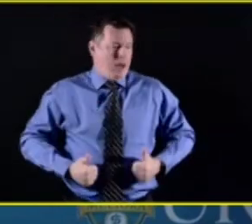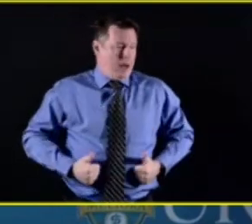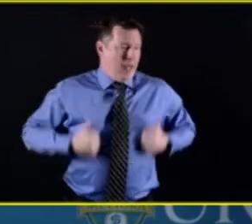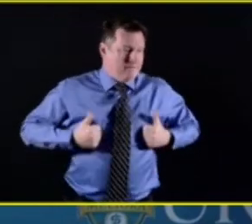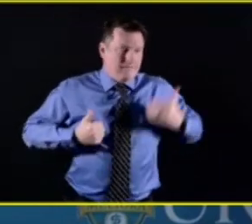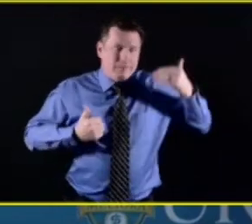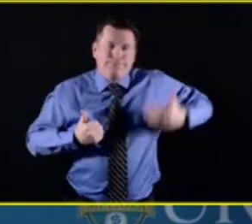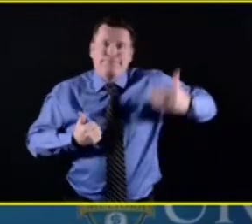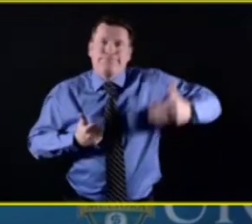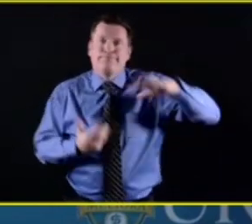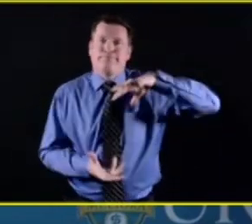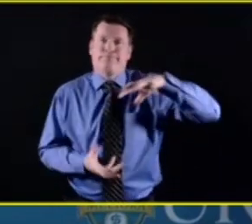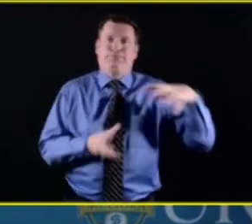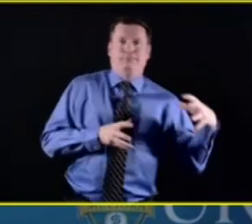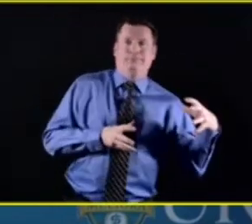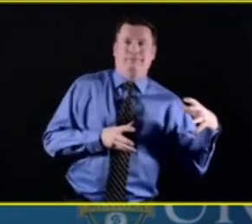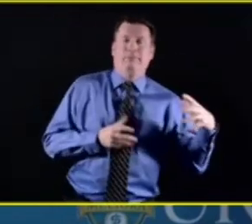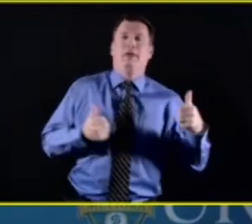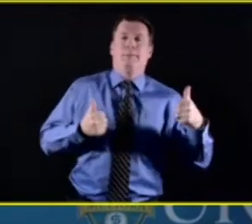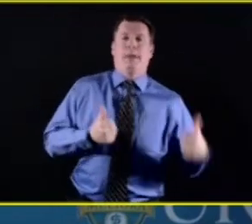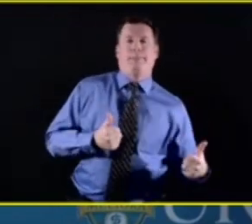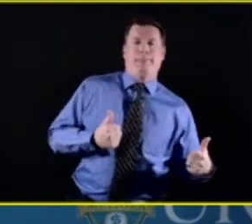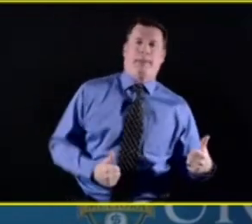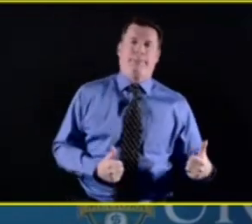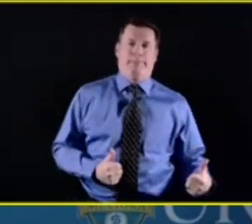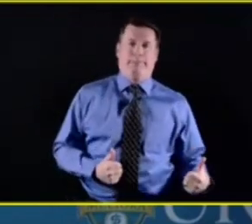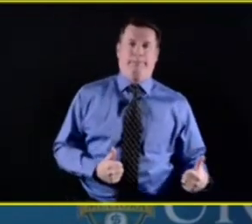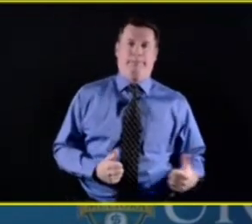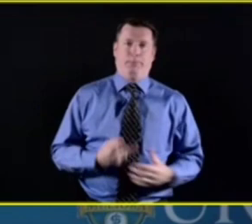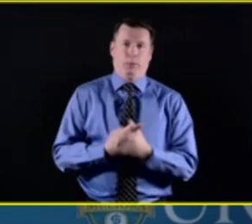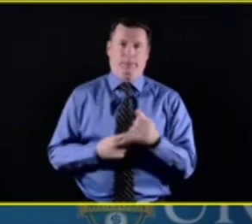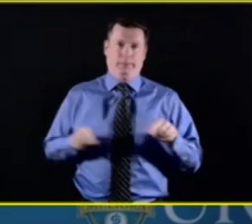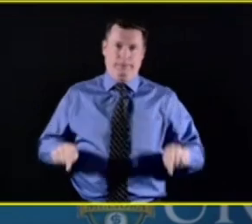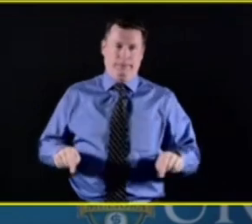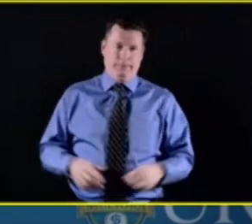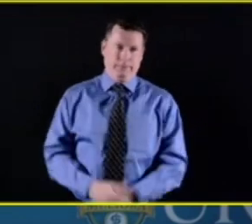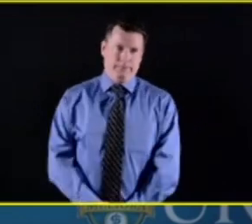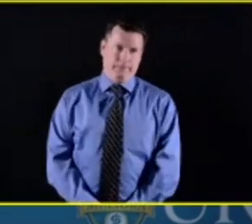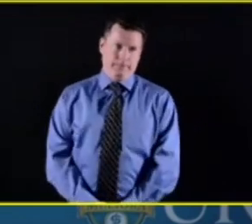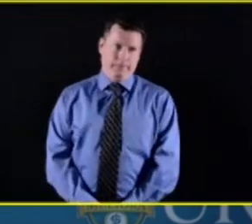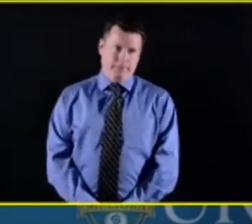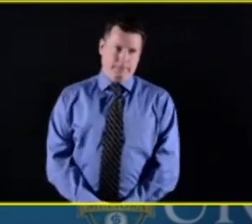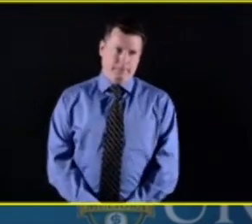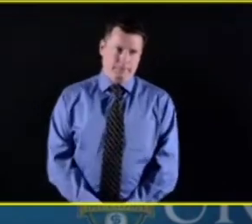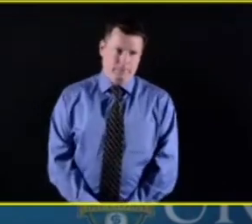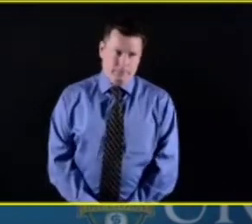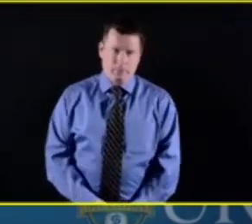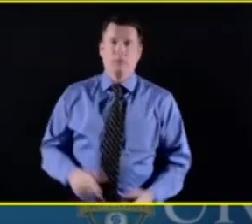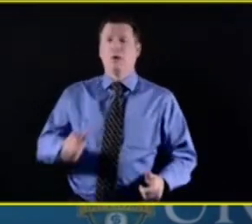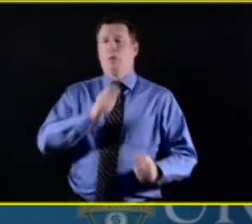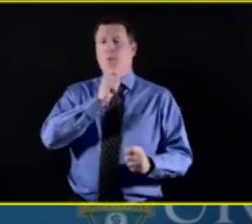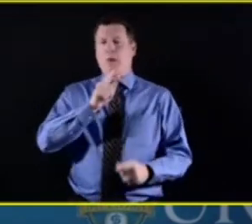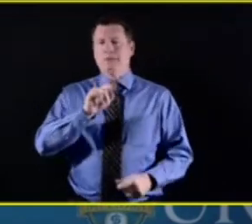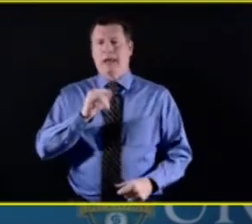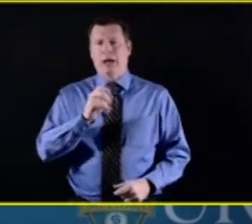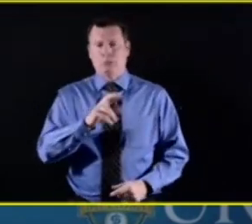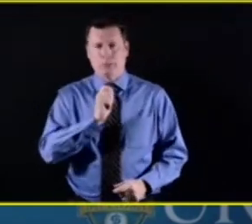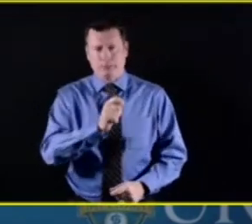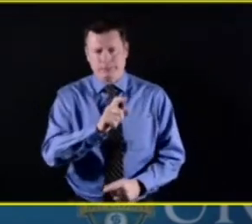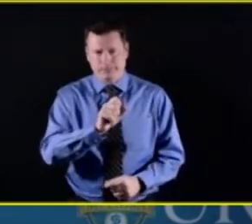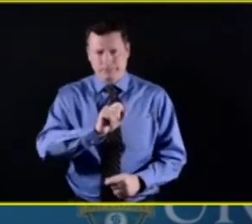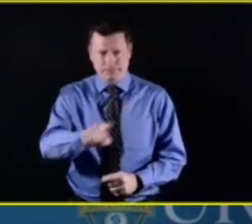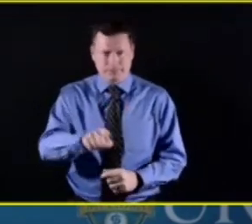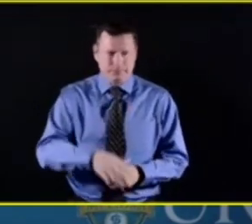in terms of the healthcare workers who are on the front lines of this pandemic.